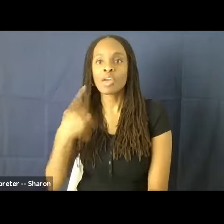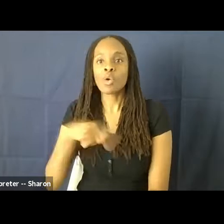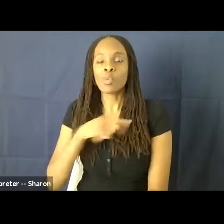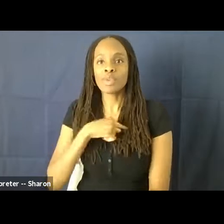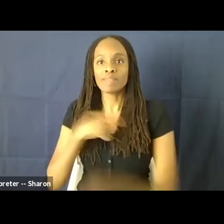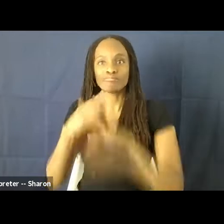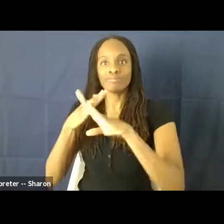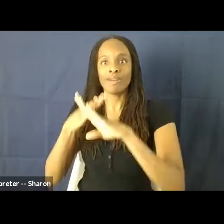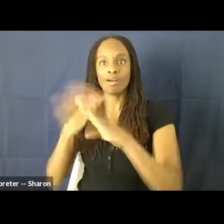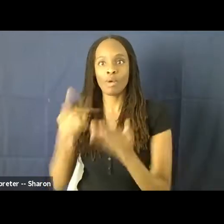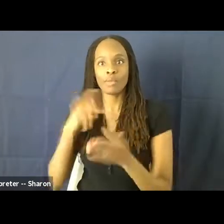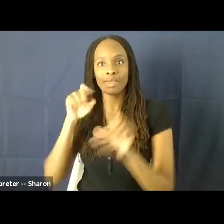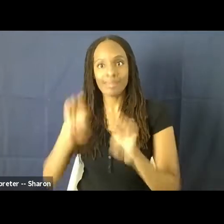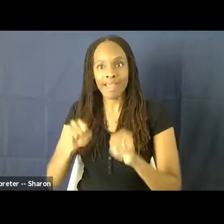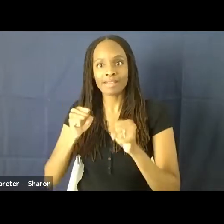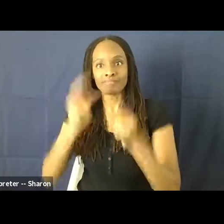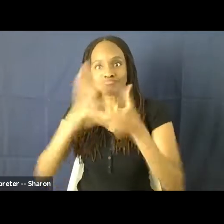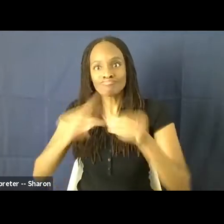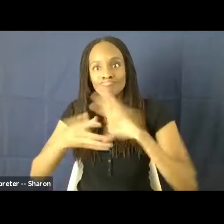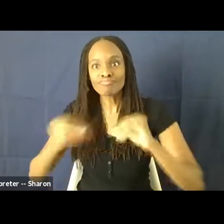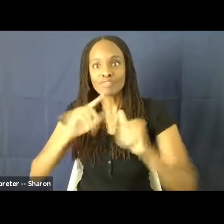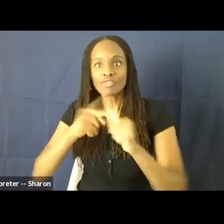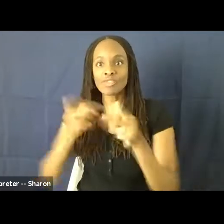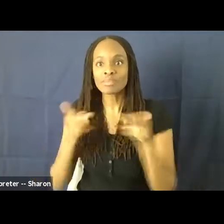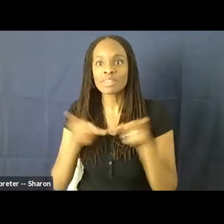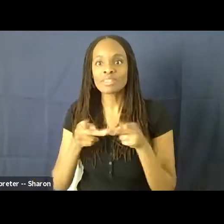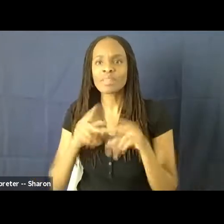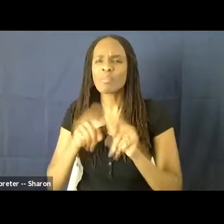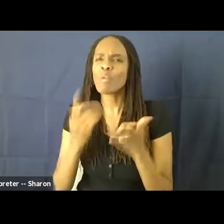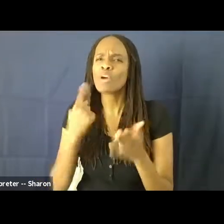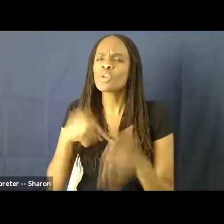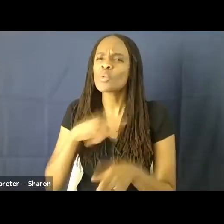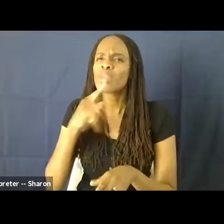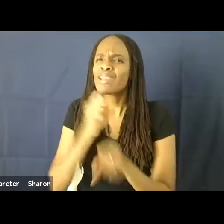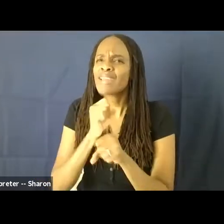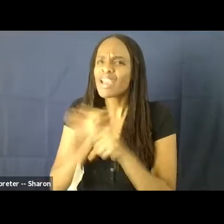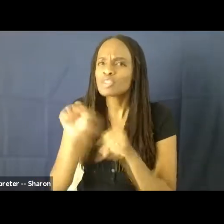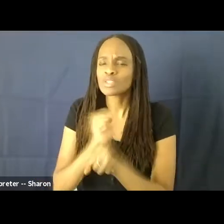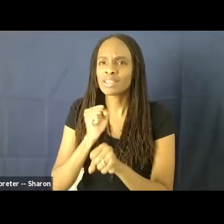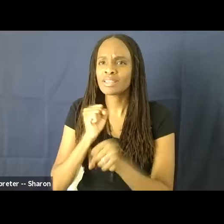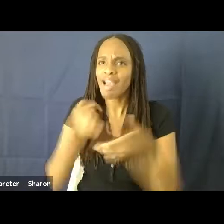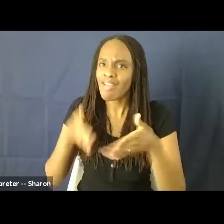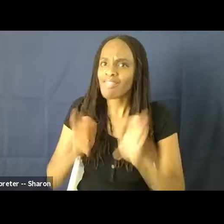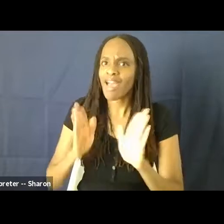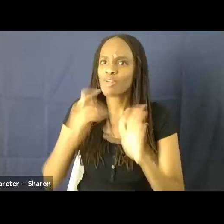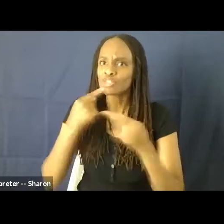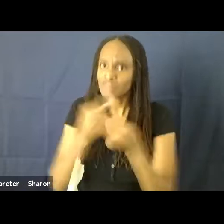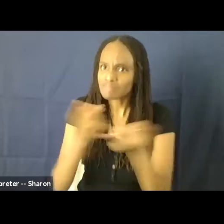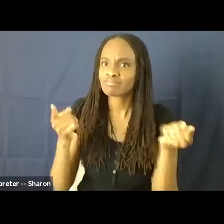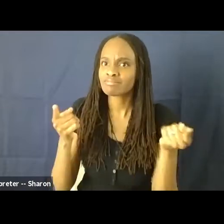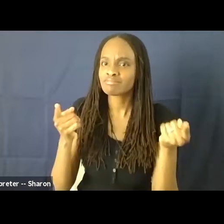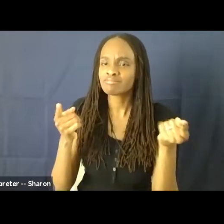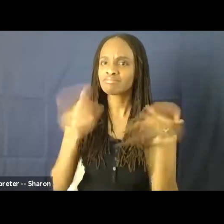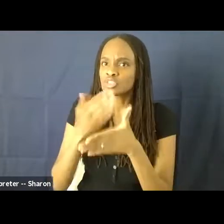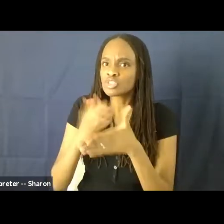place, right? So the stories that sell, stories that tell, but what are we actually allowed to tell? And so we didn't actually